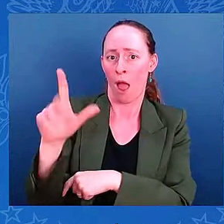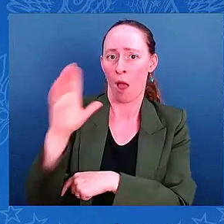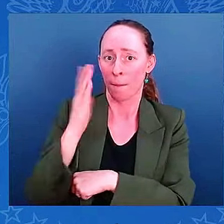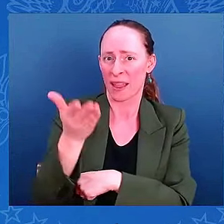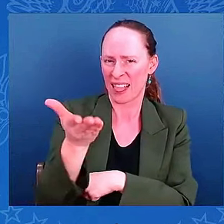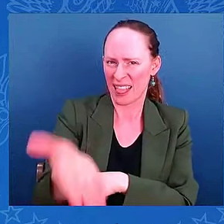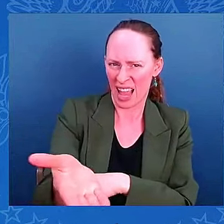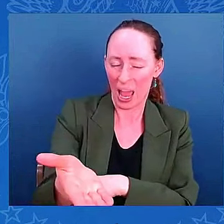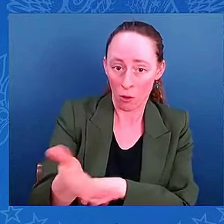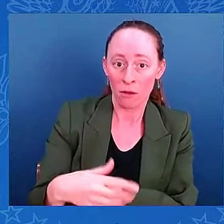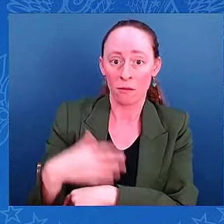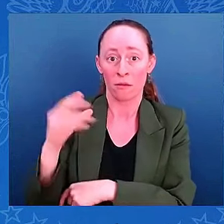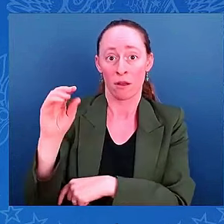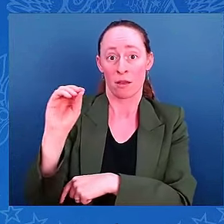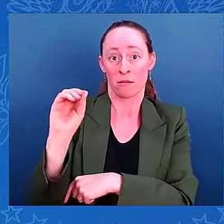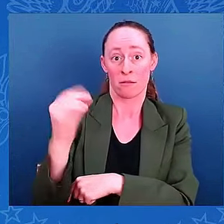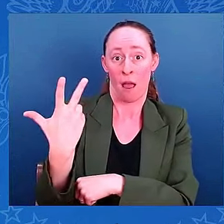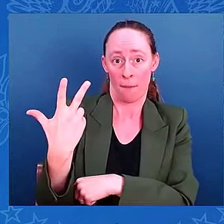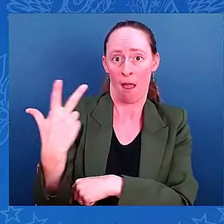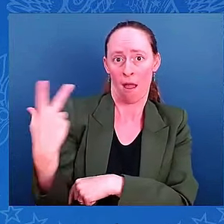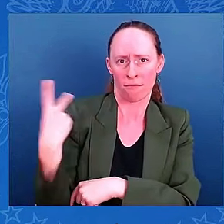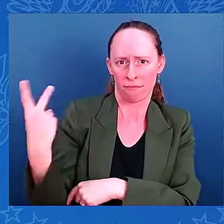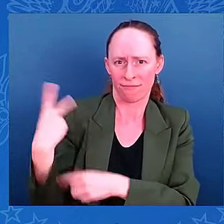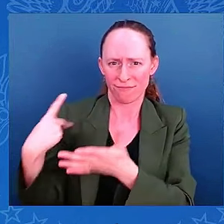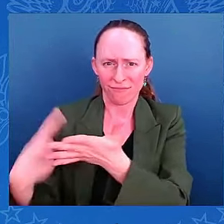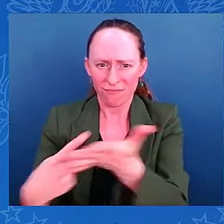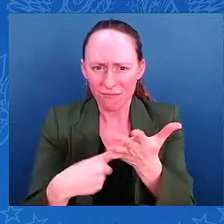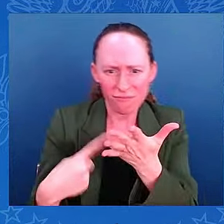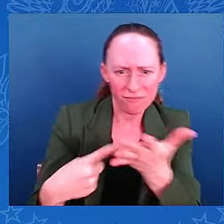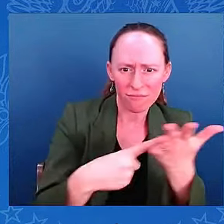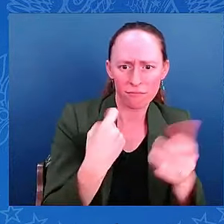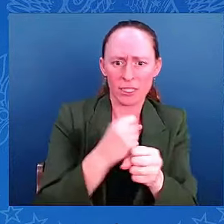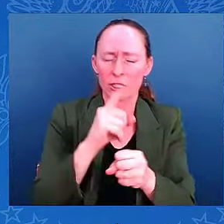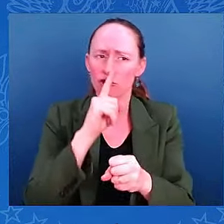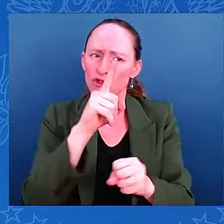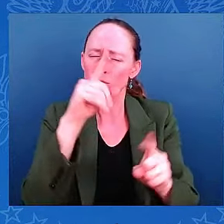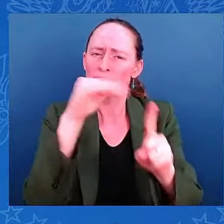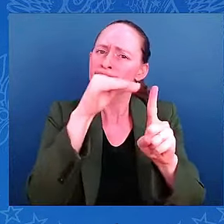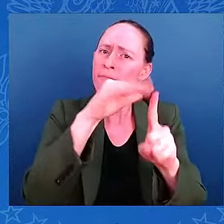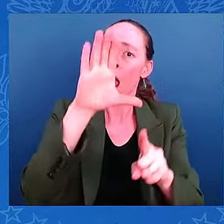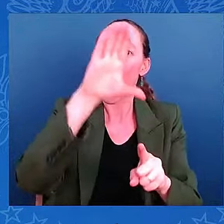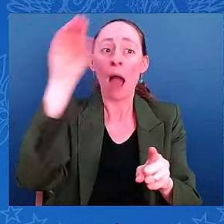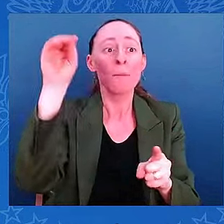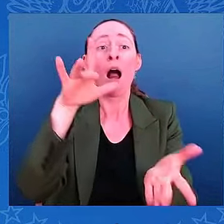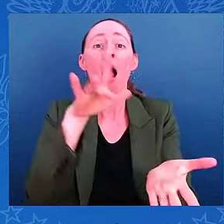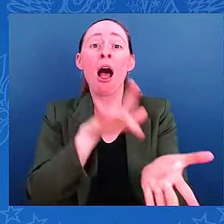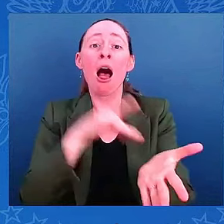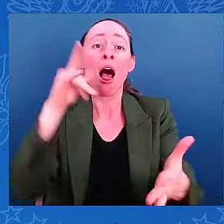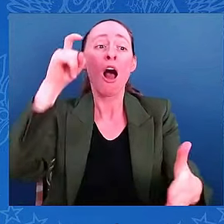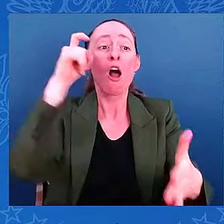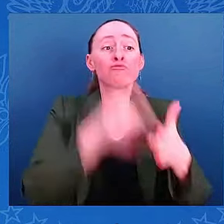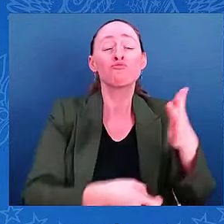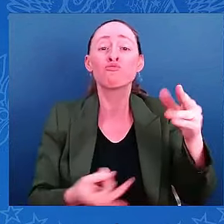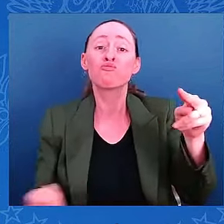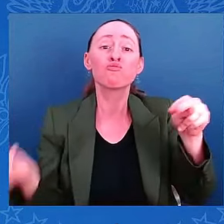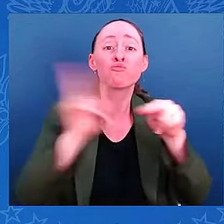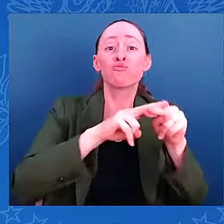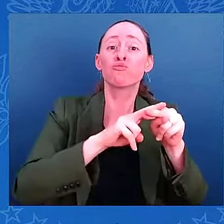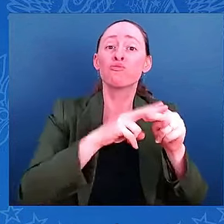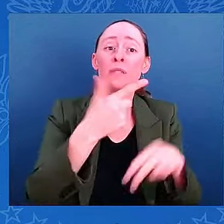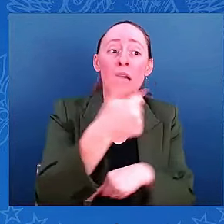and goods people need. Finally, we're teaming up with state and local officials to support impacted communities.